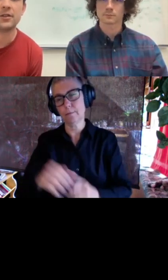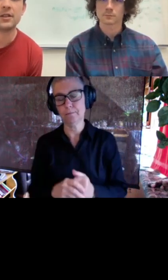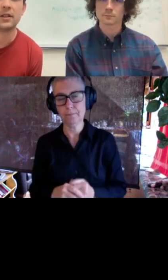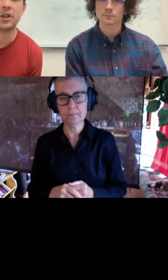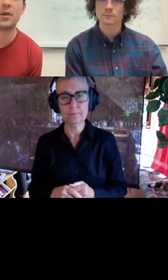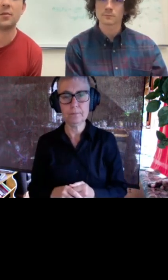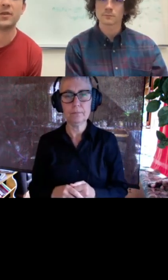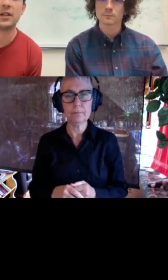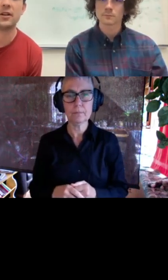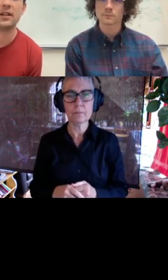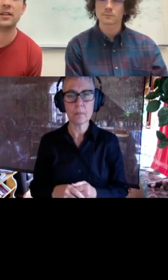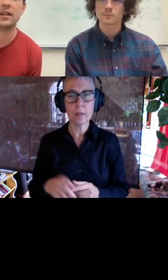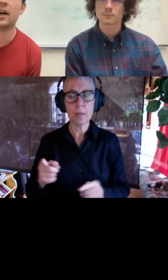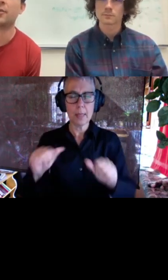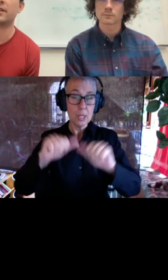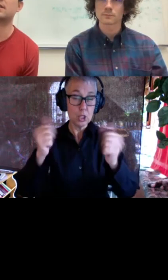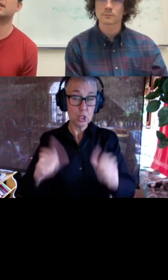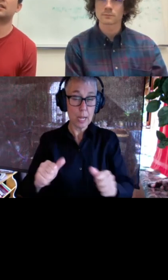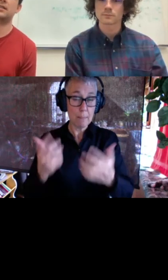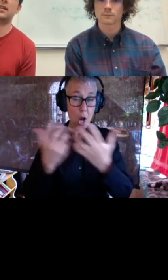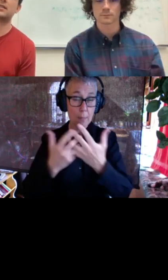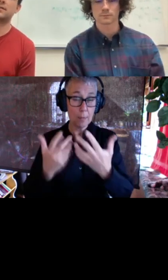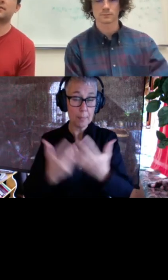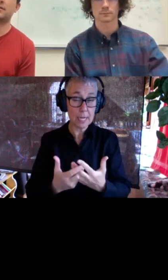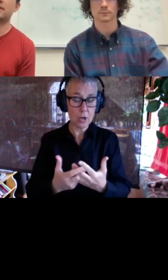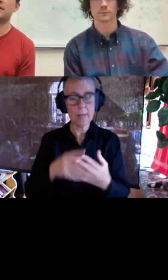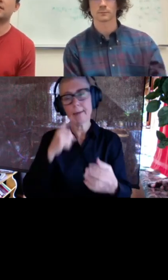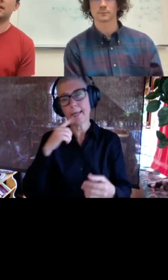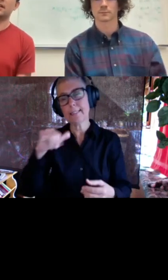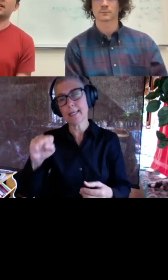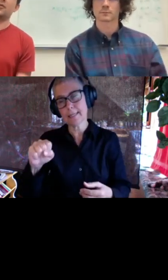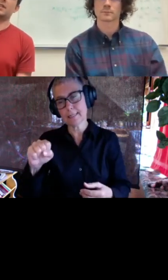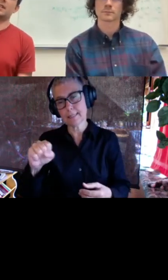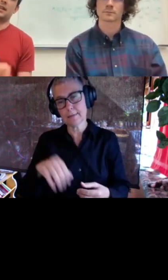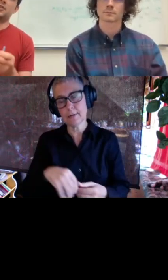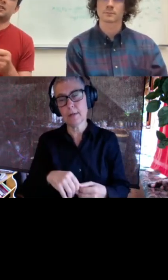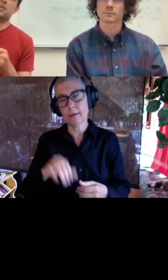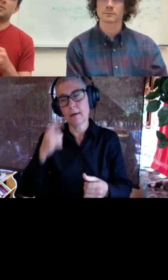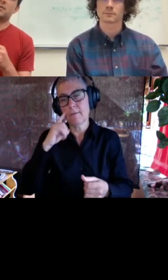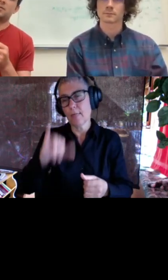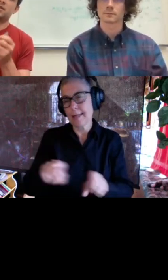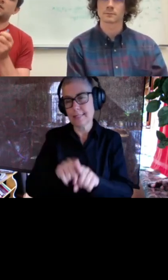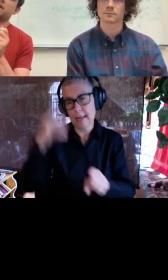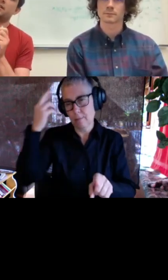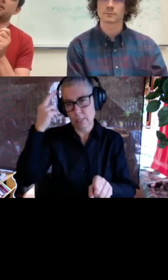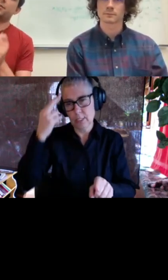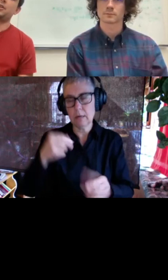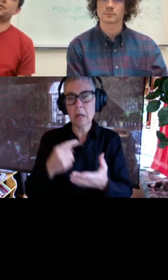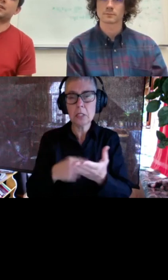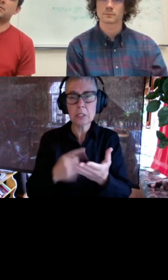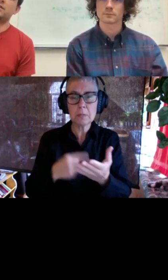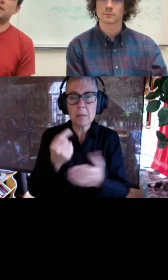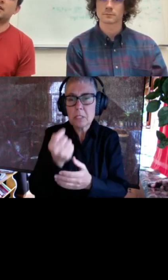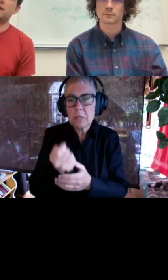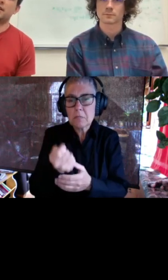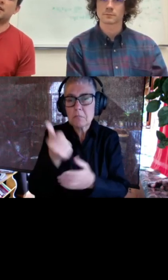increase the shape complementarity um i'd say yes for the reasons i just described sometimes there's slight conformational